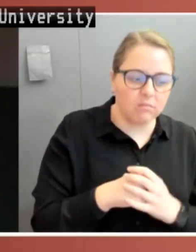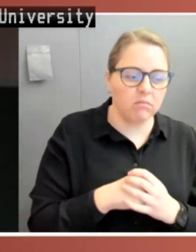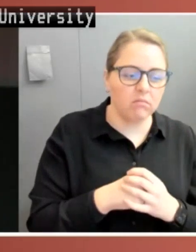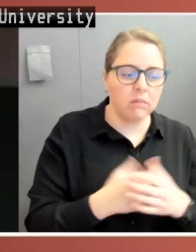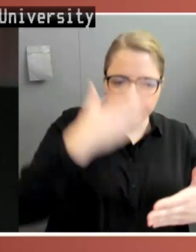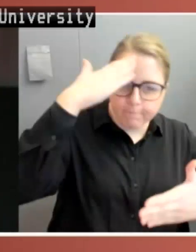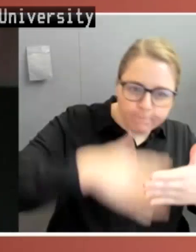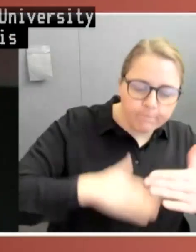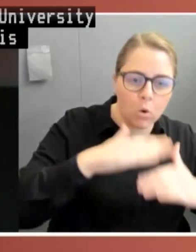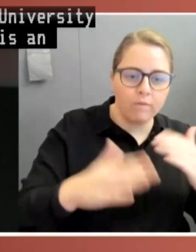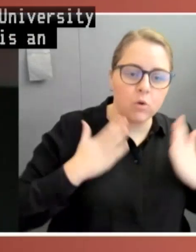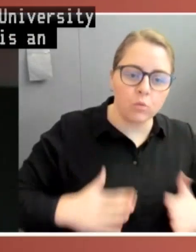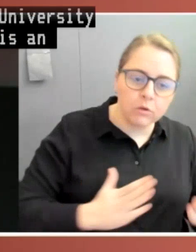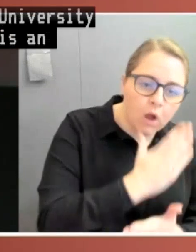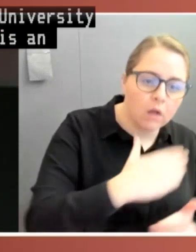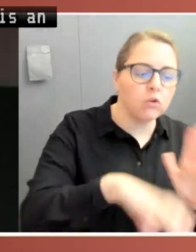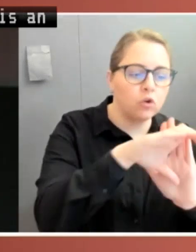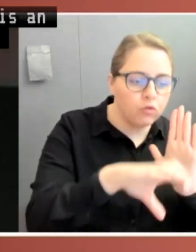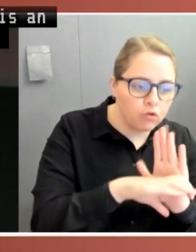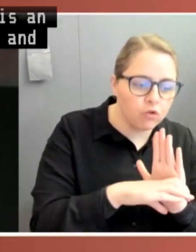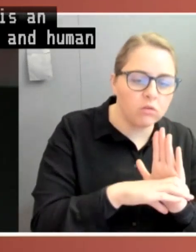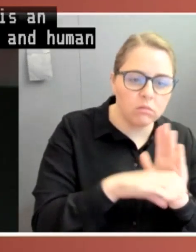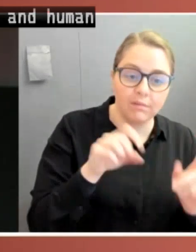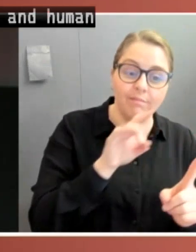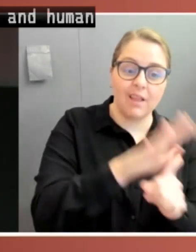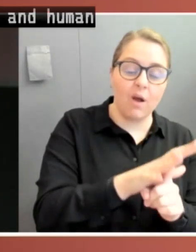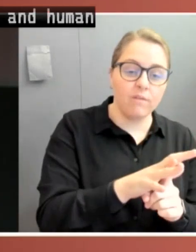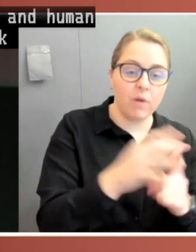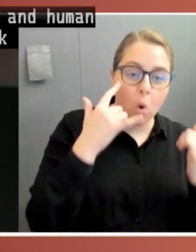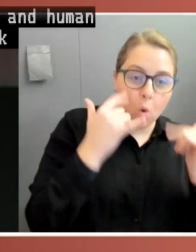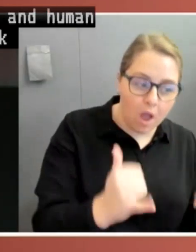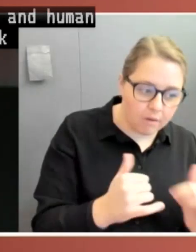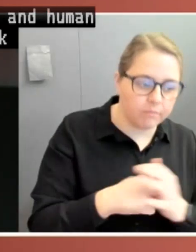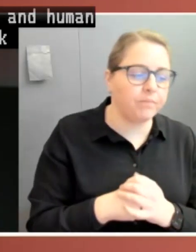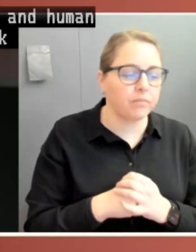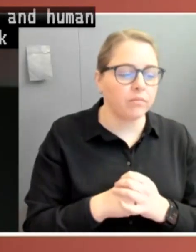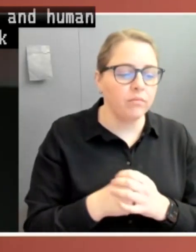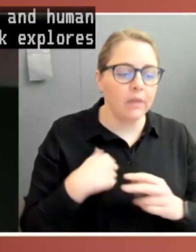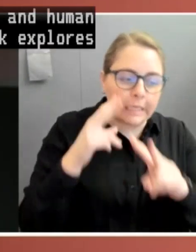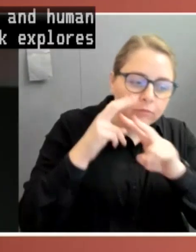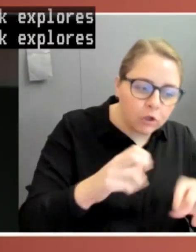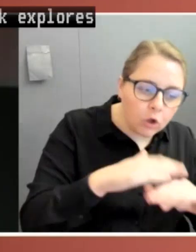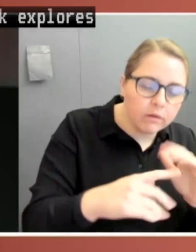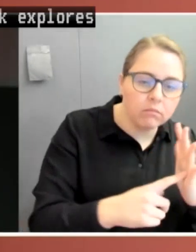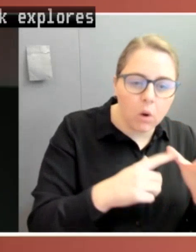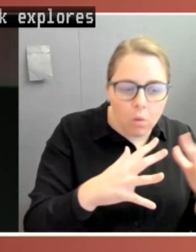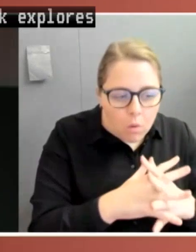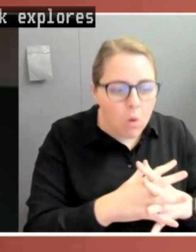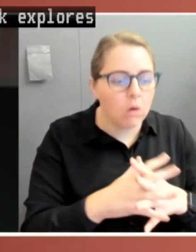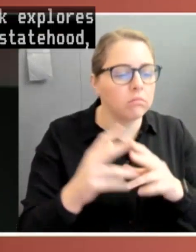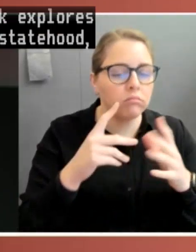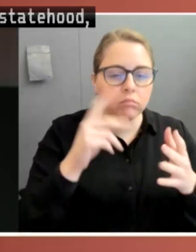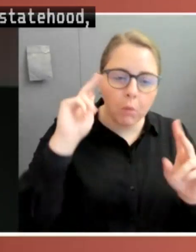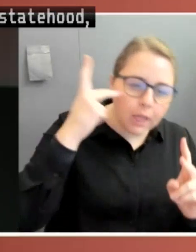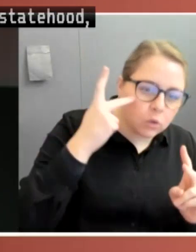rights lawyer and his work explores questions of sovereignty, statehood and democracy. Dr Hobbs has published numerous